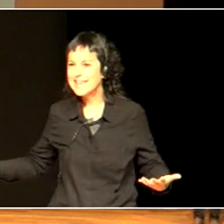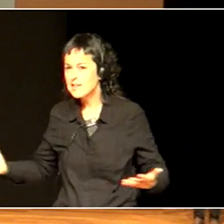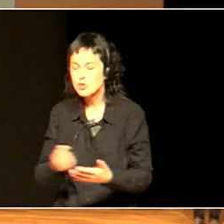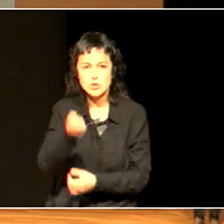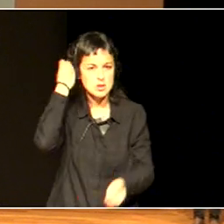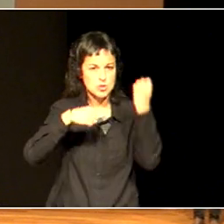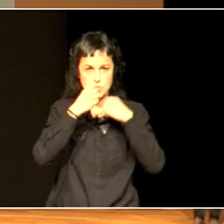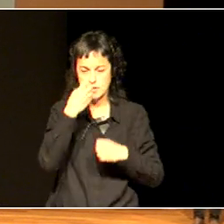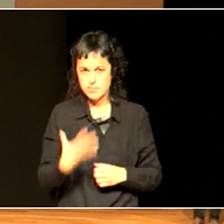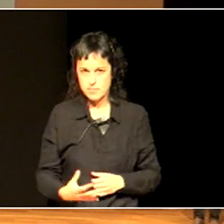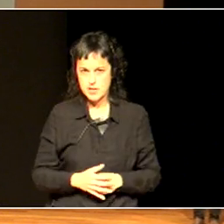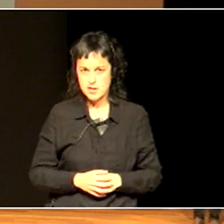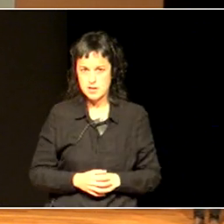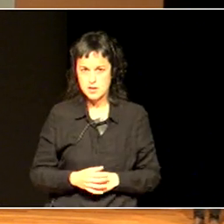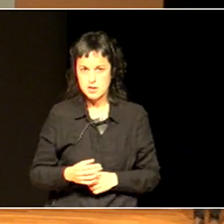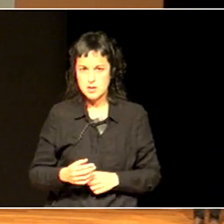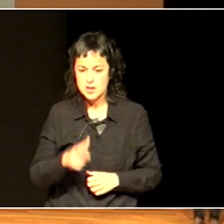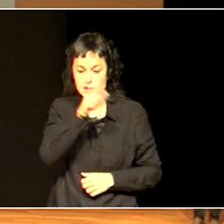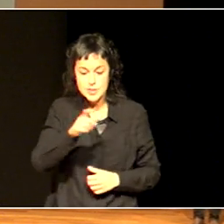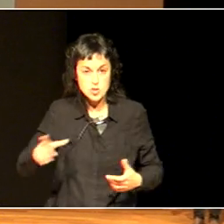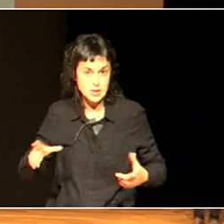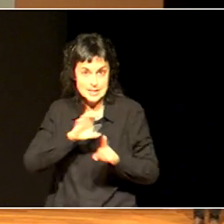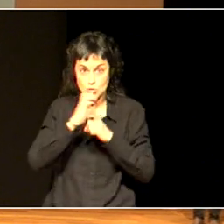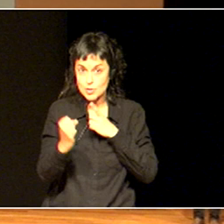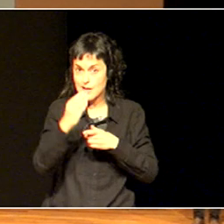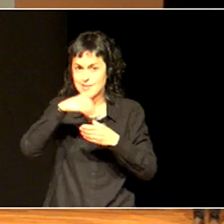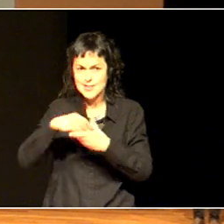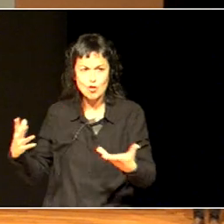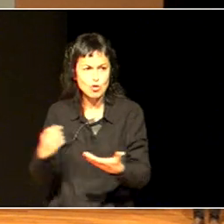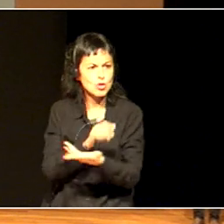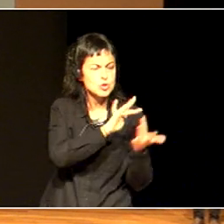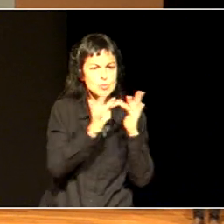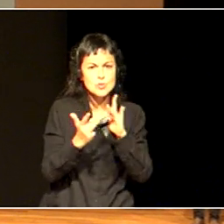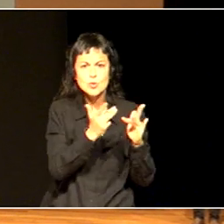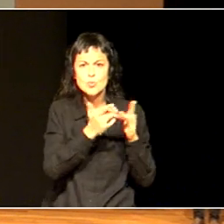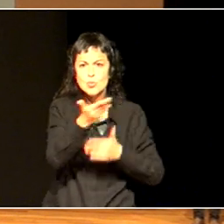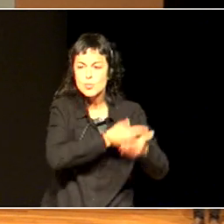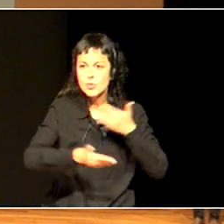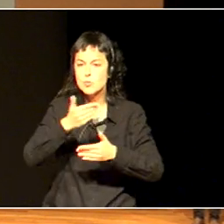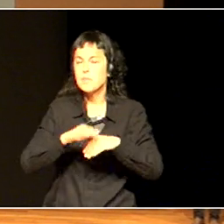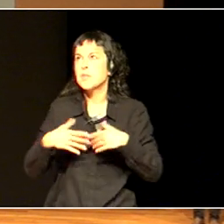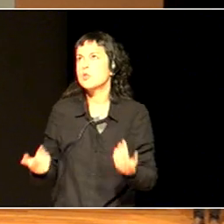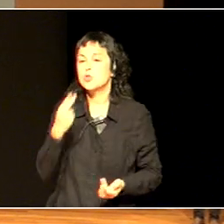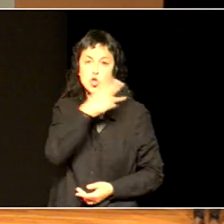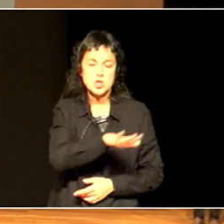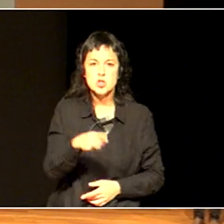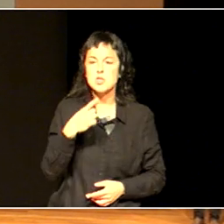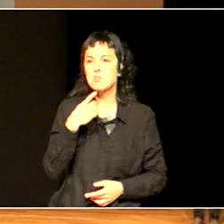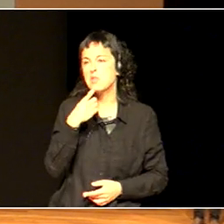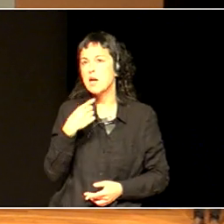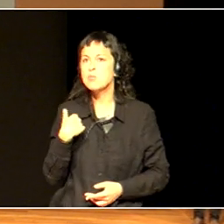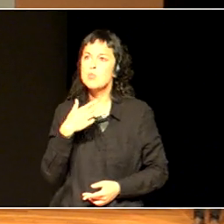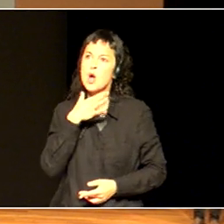everybody. So the children would say, oh, I like the value of persistence, because if I persist in my work, then I get